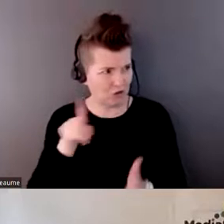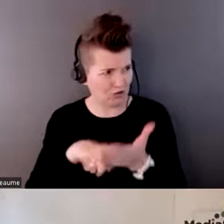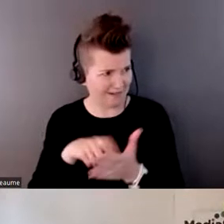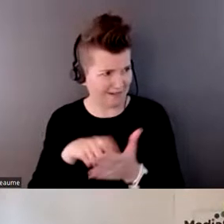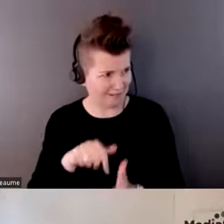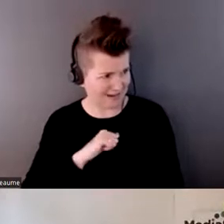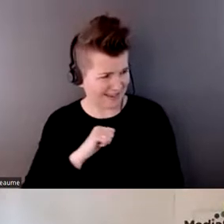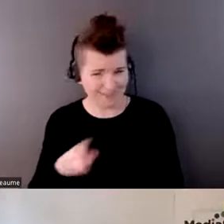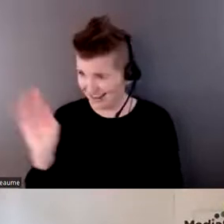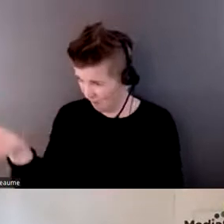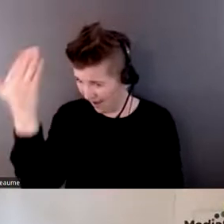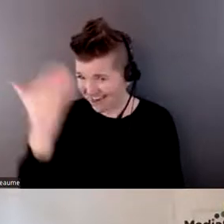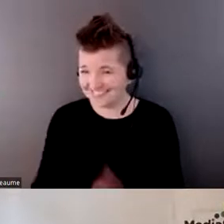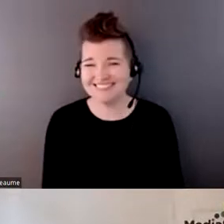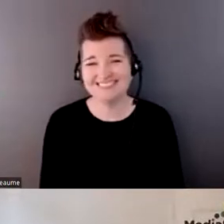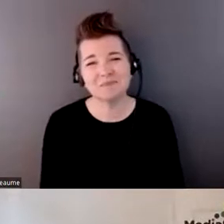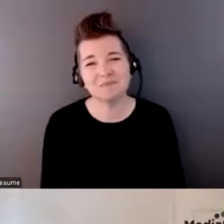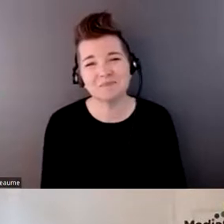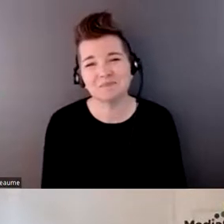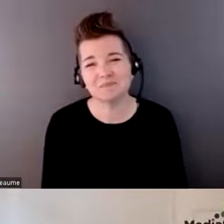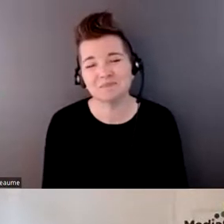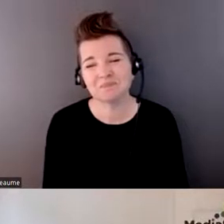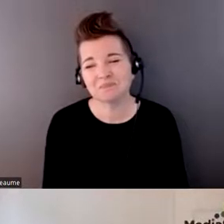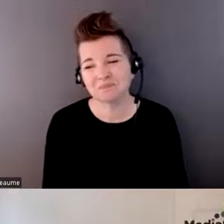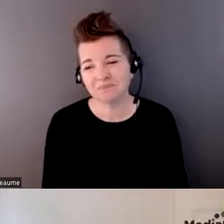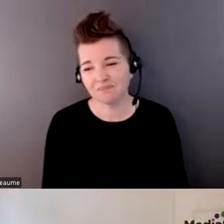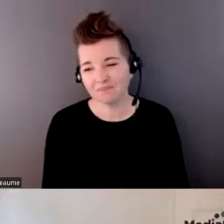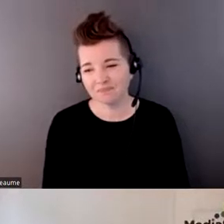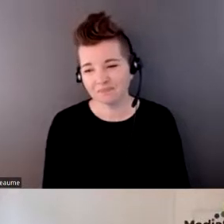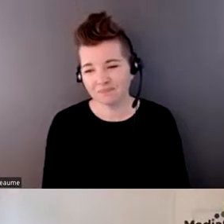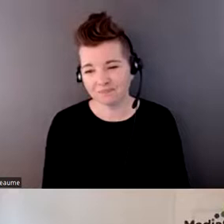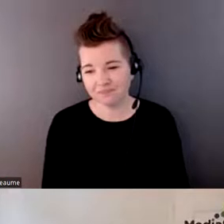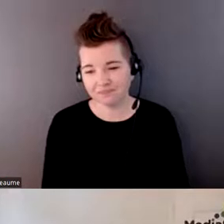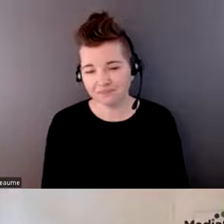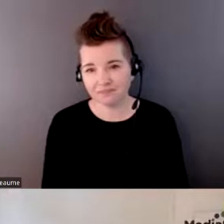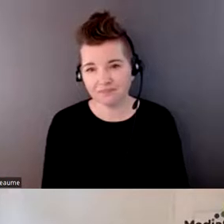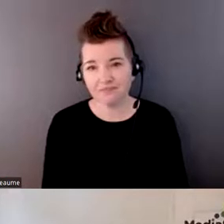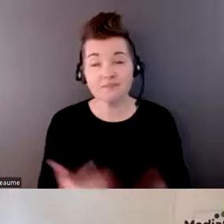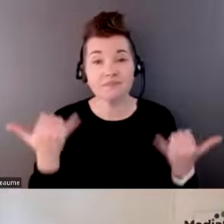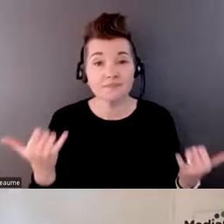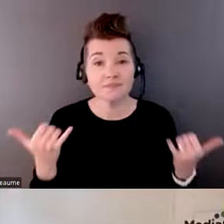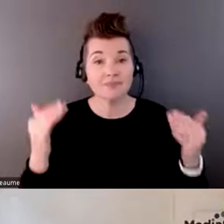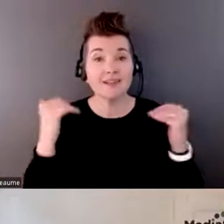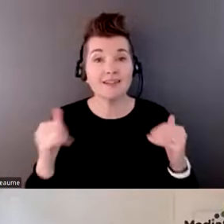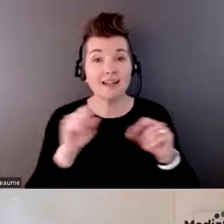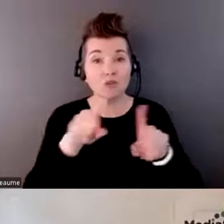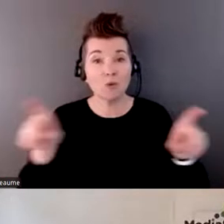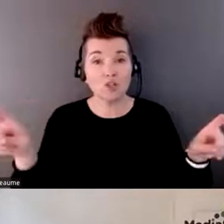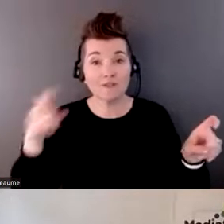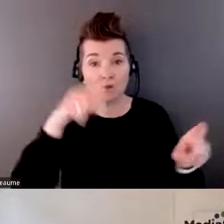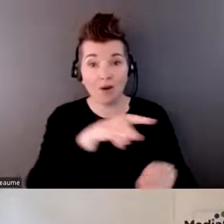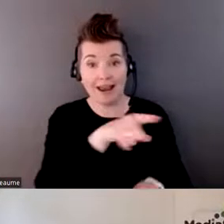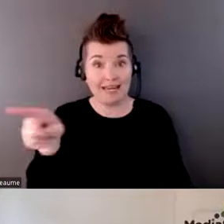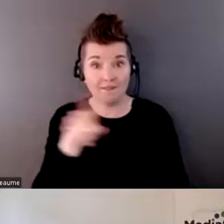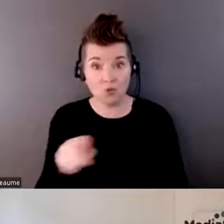So actually, this is a question I will open up to everyone, because as we discussed, technology is now becoming part of